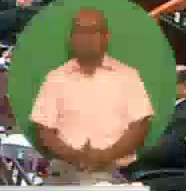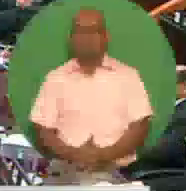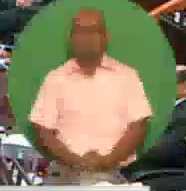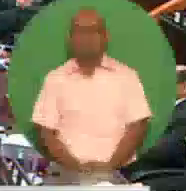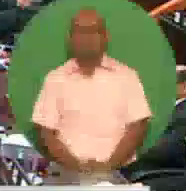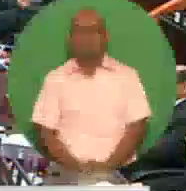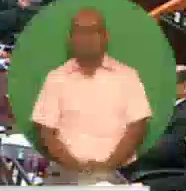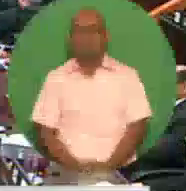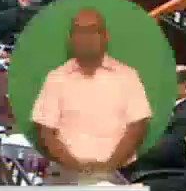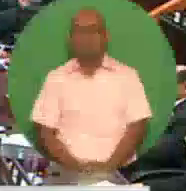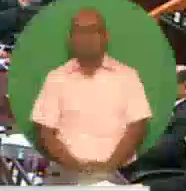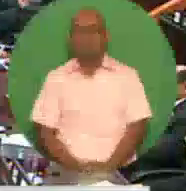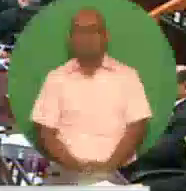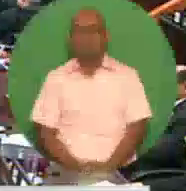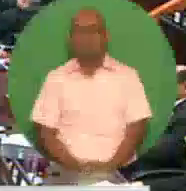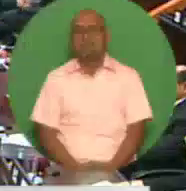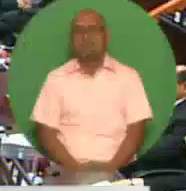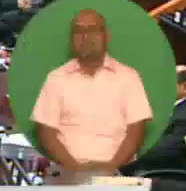the